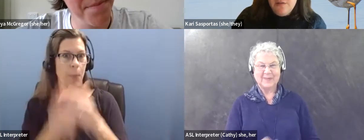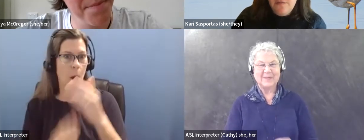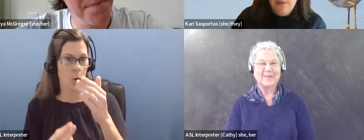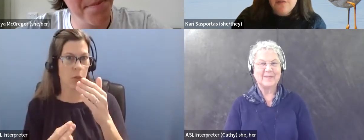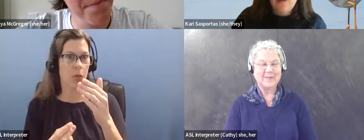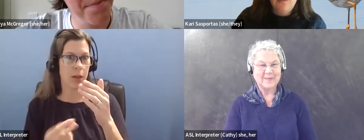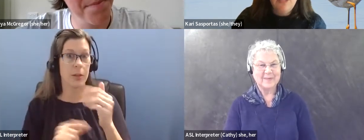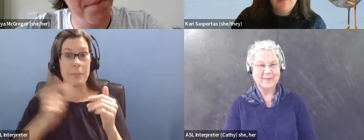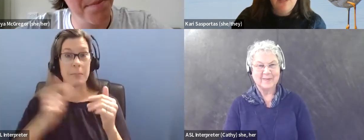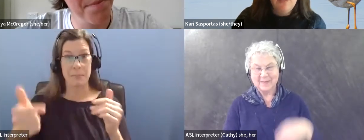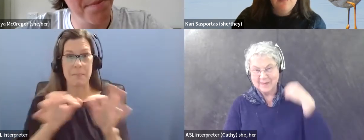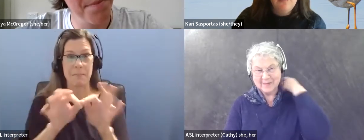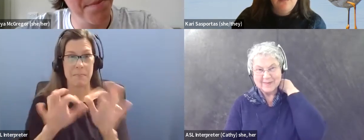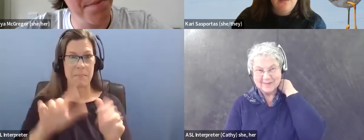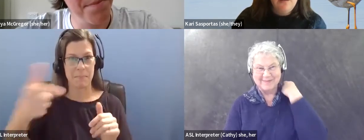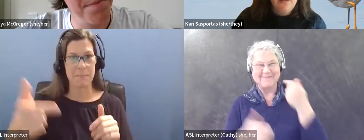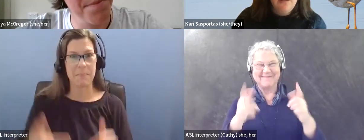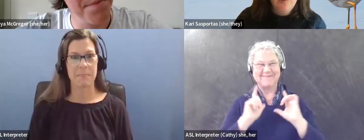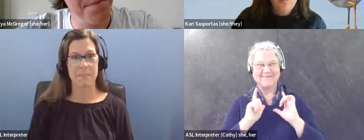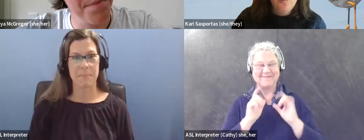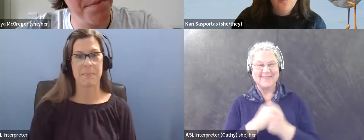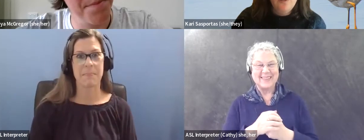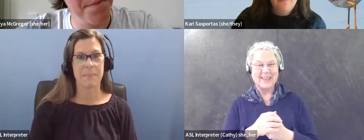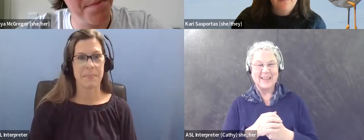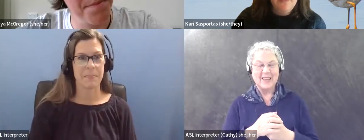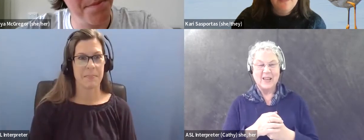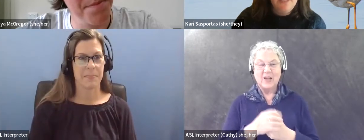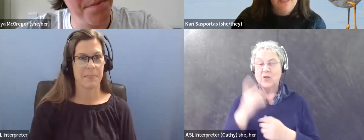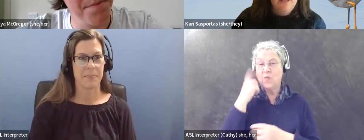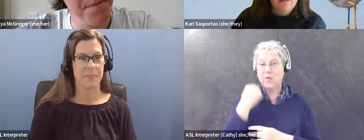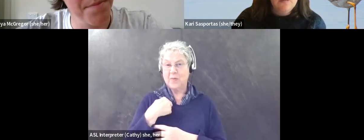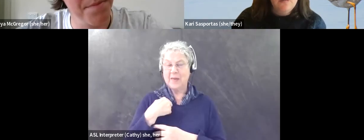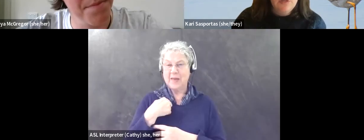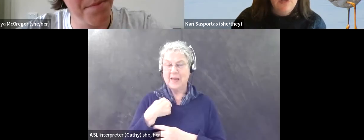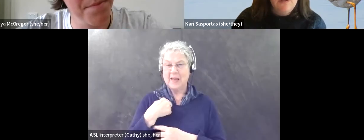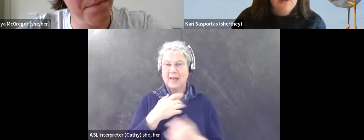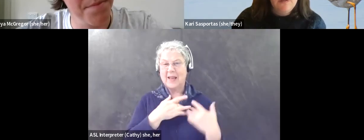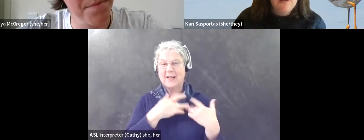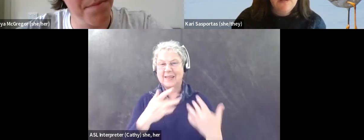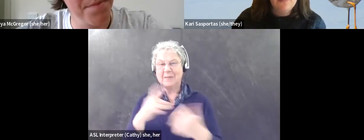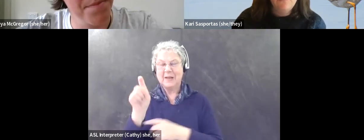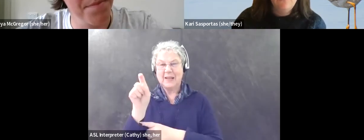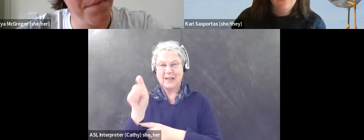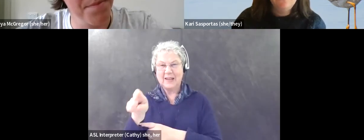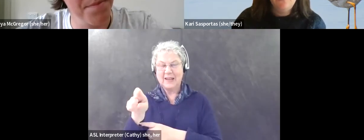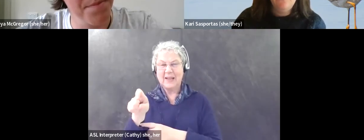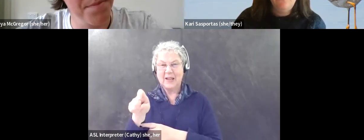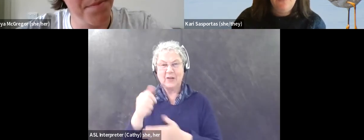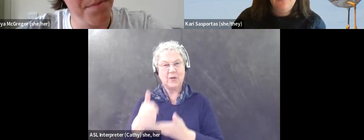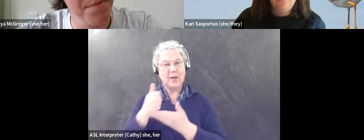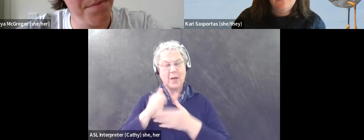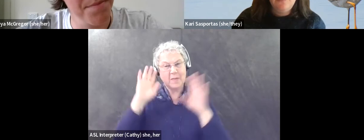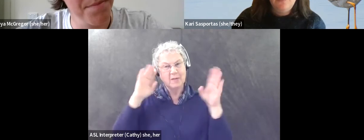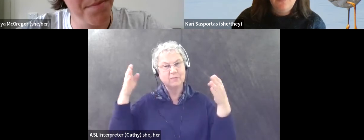is if it's a long outing, um, one of the things that I need really to, to center myself